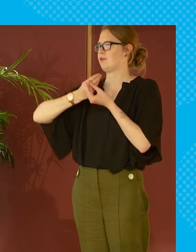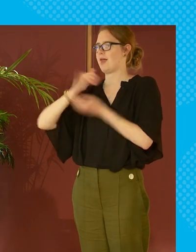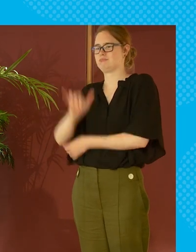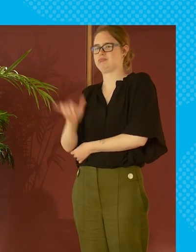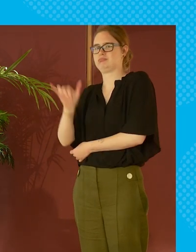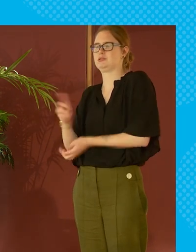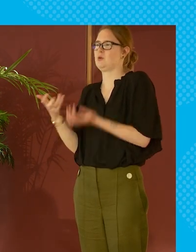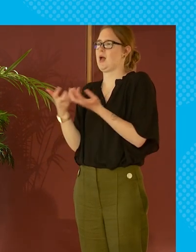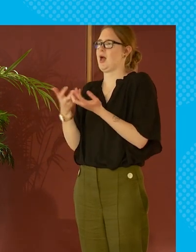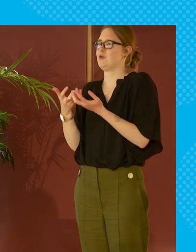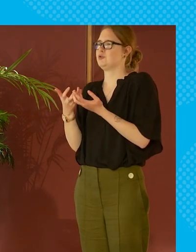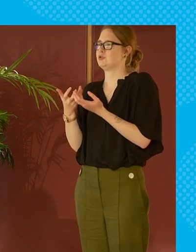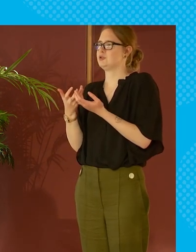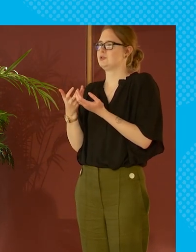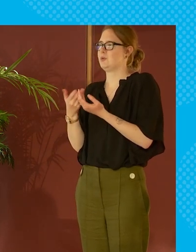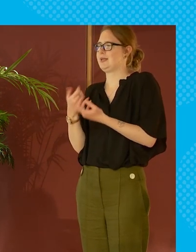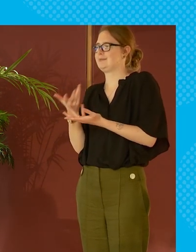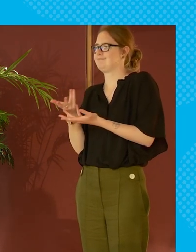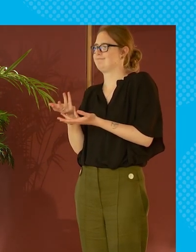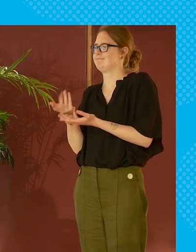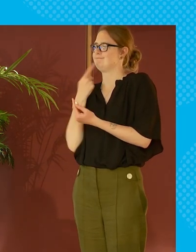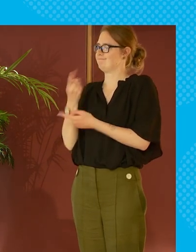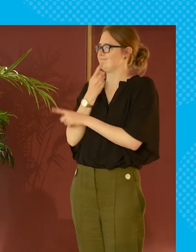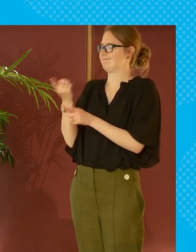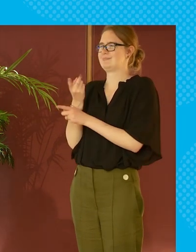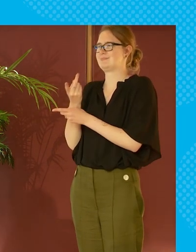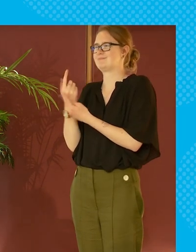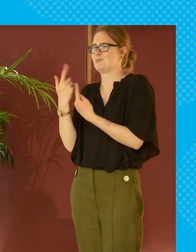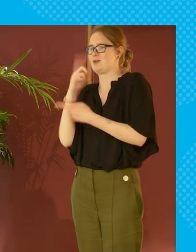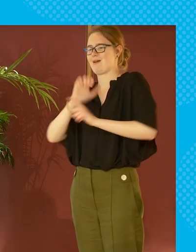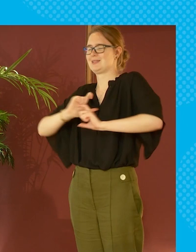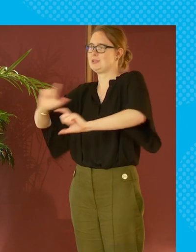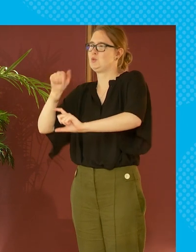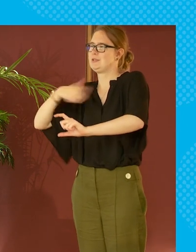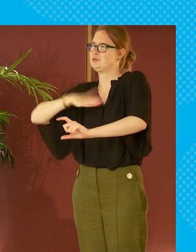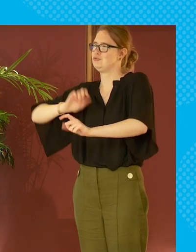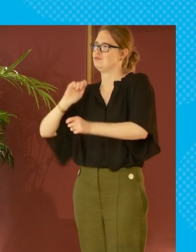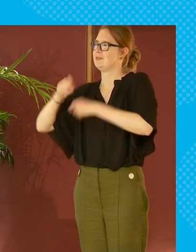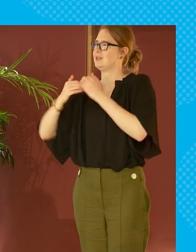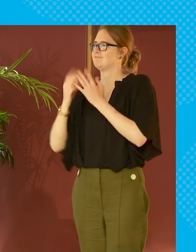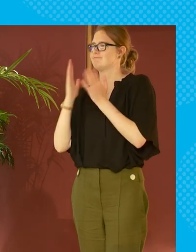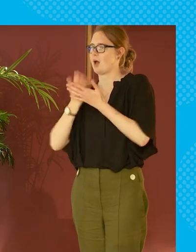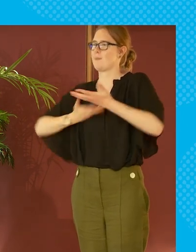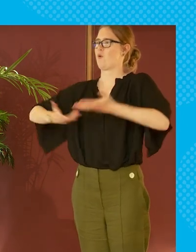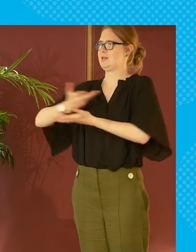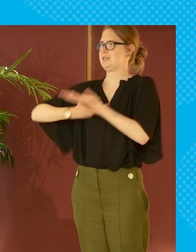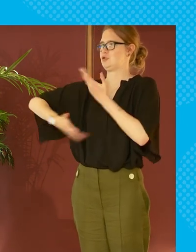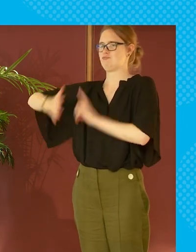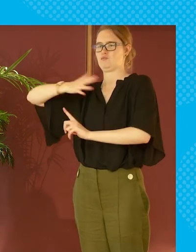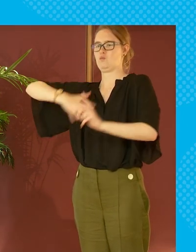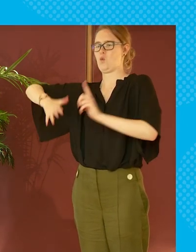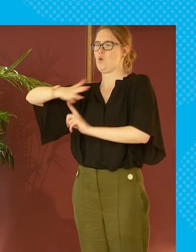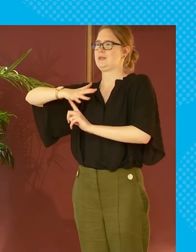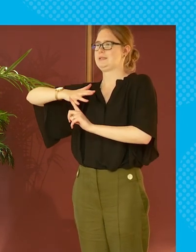so how do we actually kind of convince enough people that this is unacceptable and we need to have a grown-up conversation about